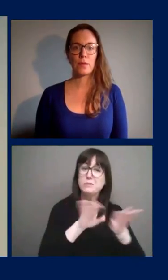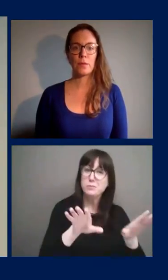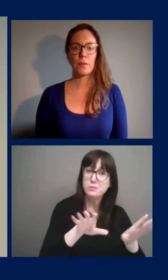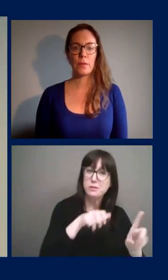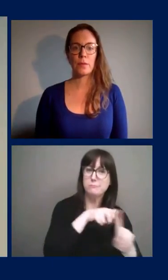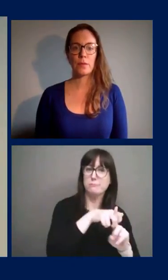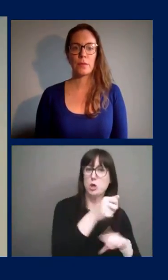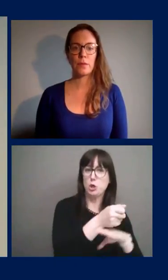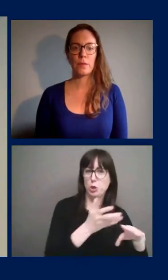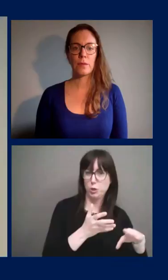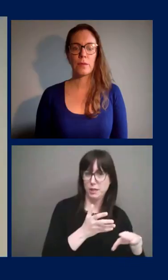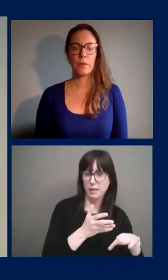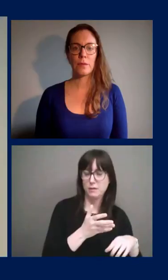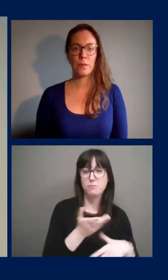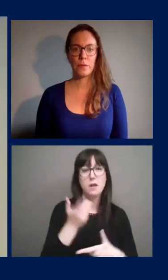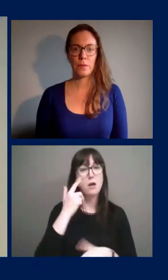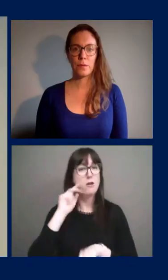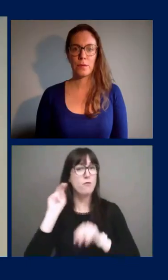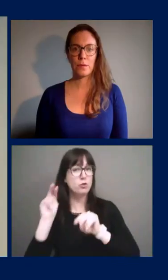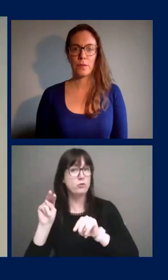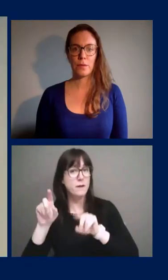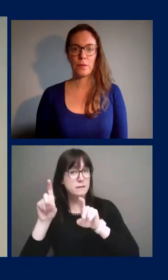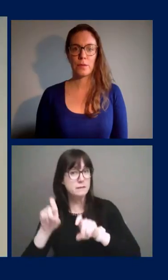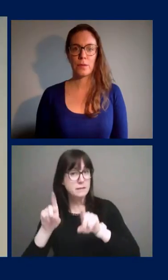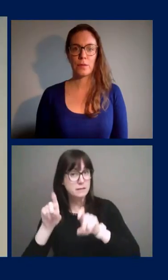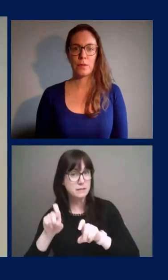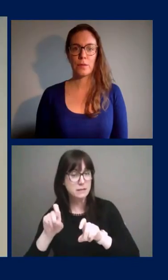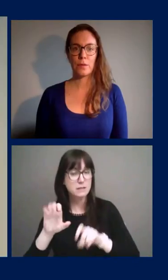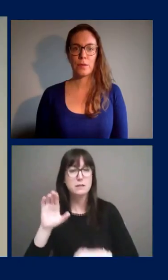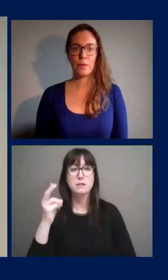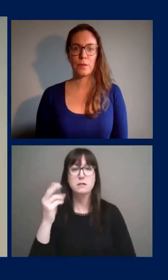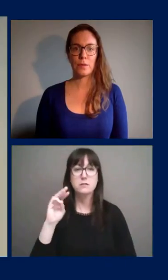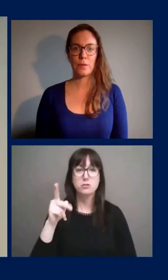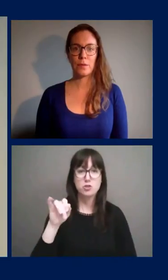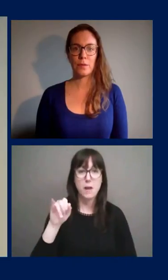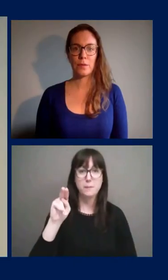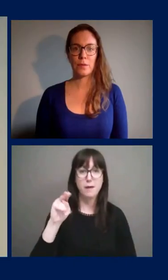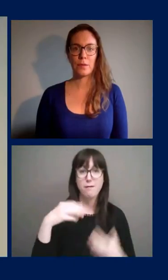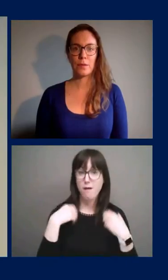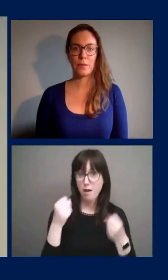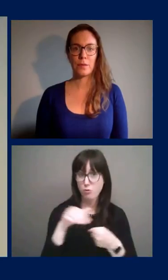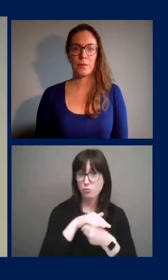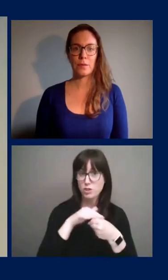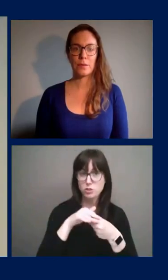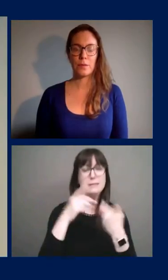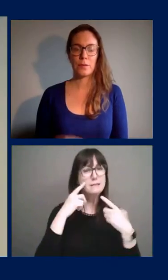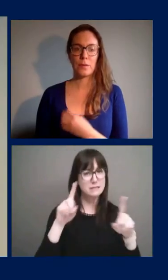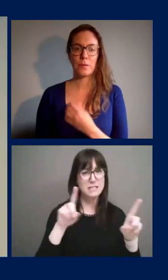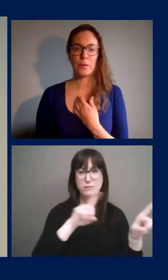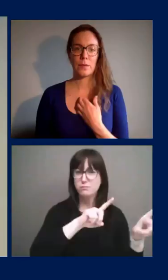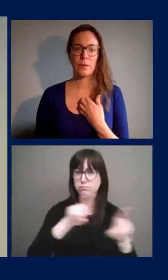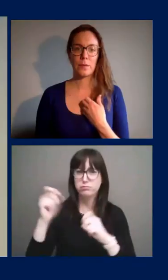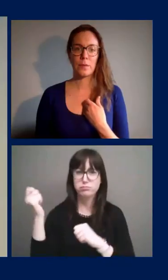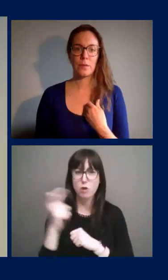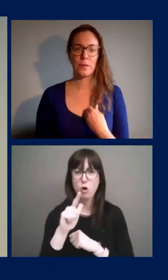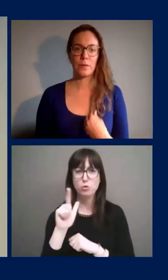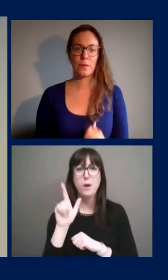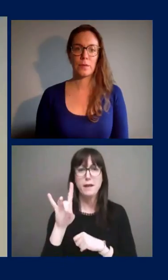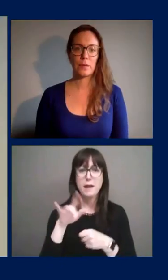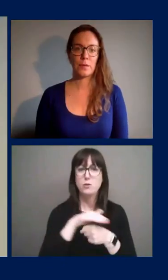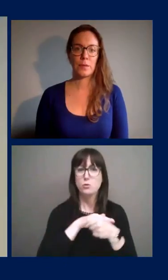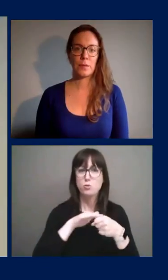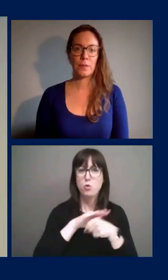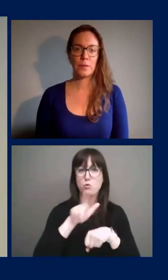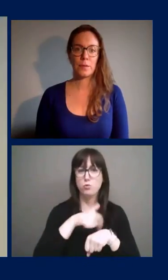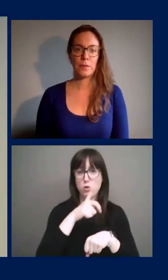Regarding surveillance testing, healthcare teams in the Champlain Health region successfully tested residents in all 28 local long-term